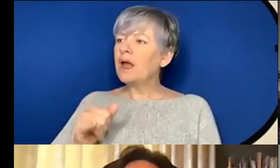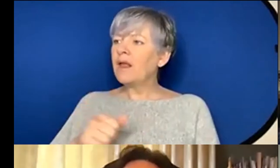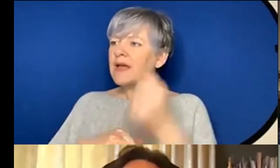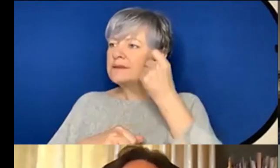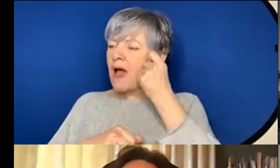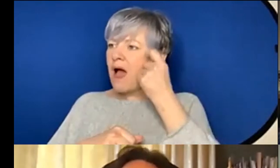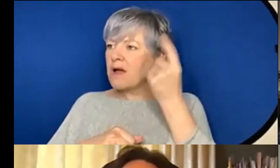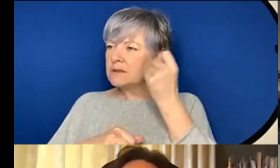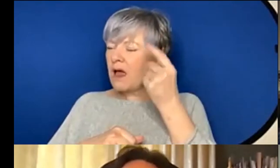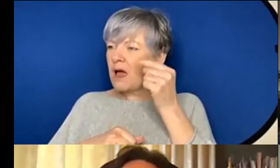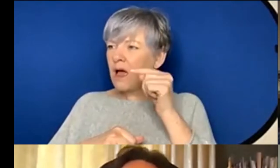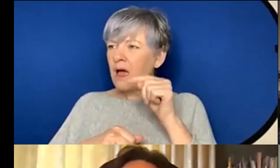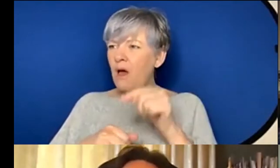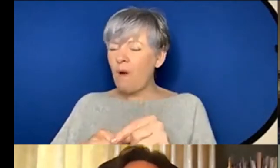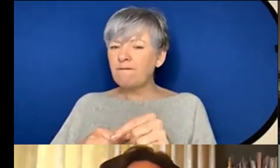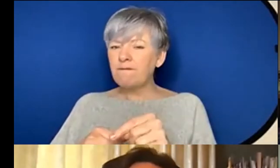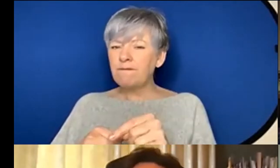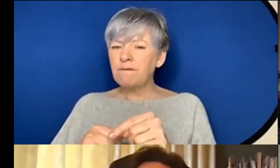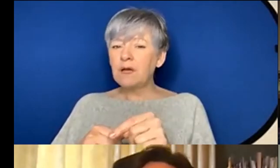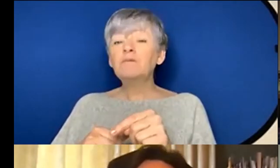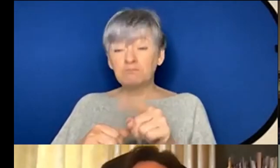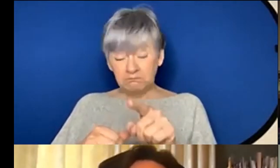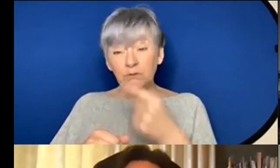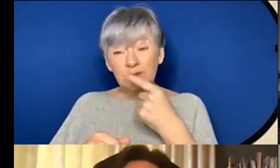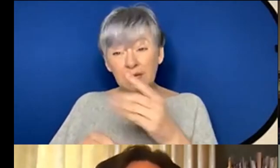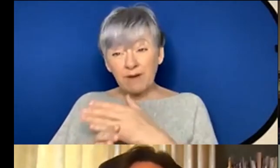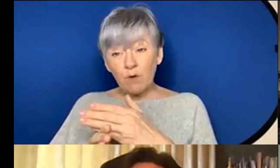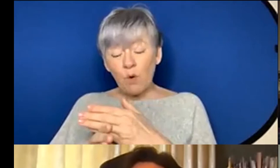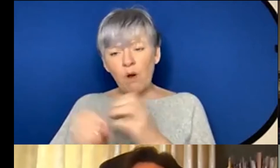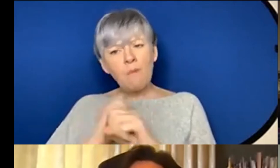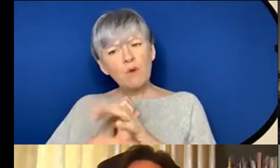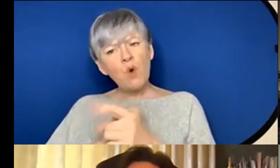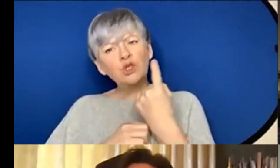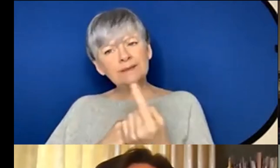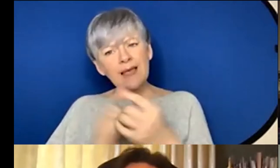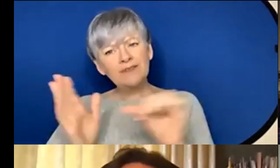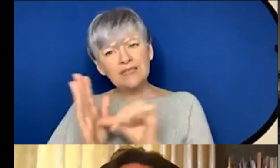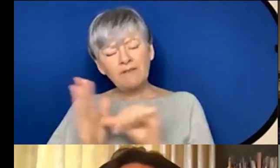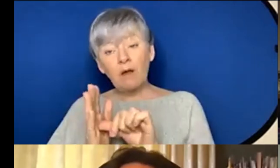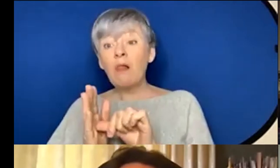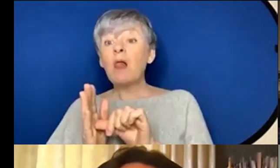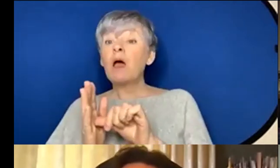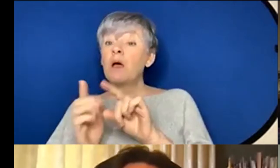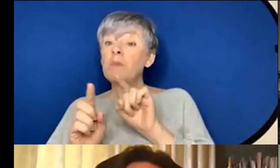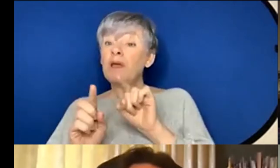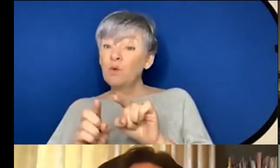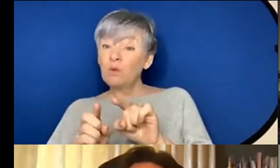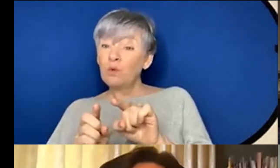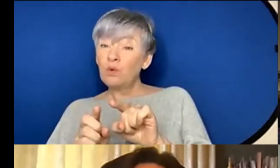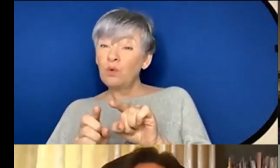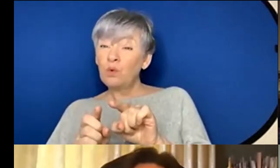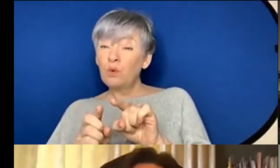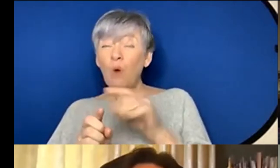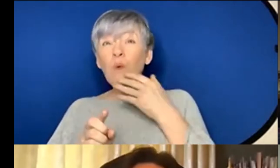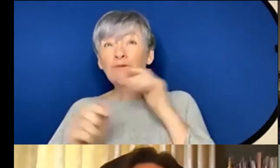um you touched on it earlier that promoting yourself is kind of difficult but of course if you are uh when your success